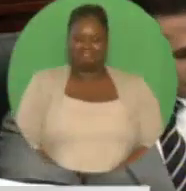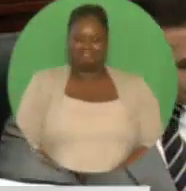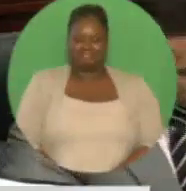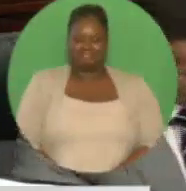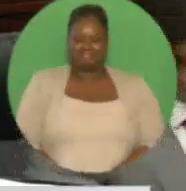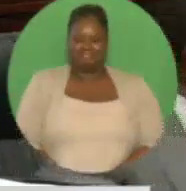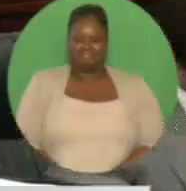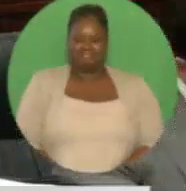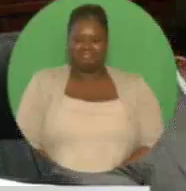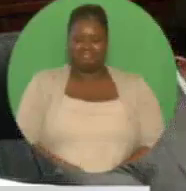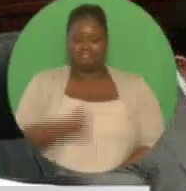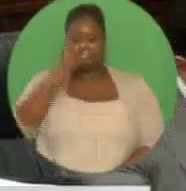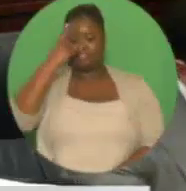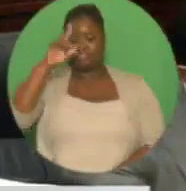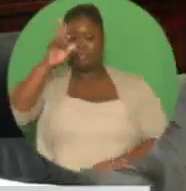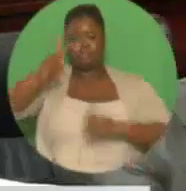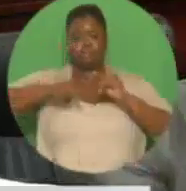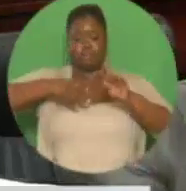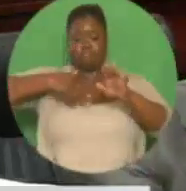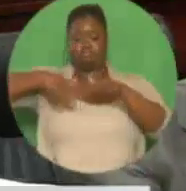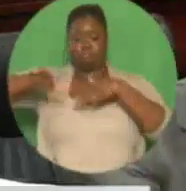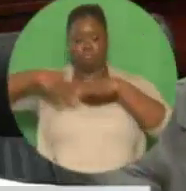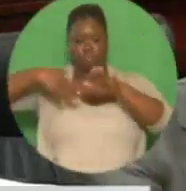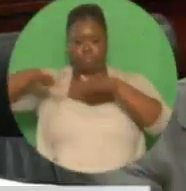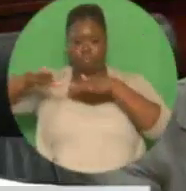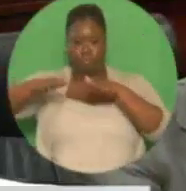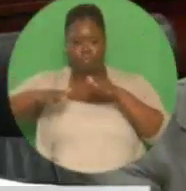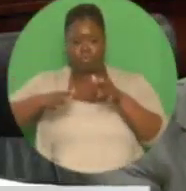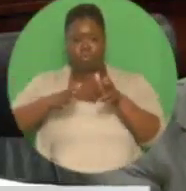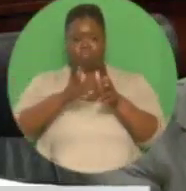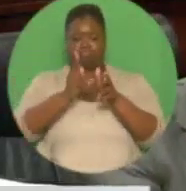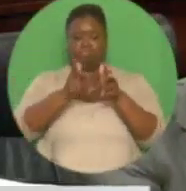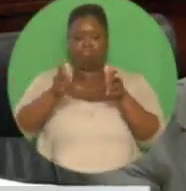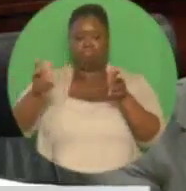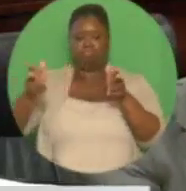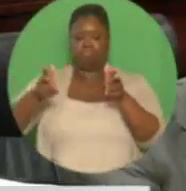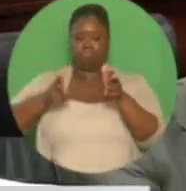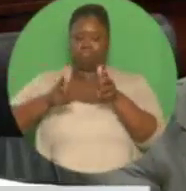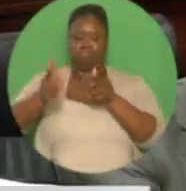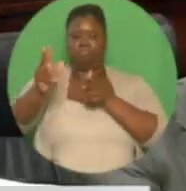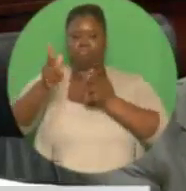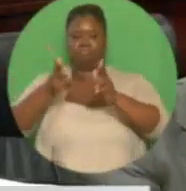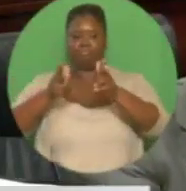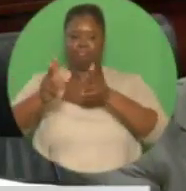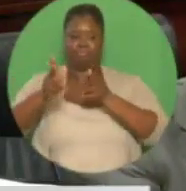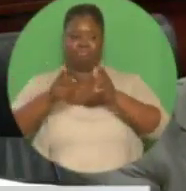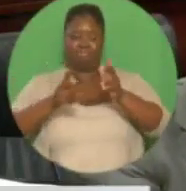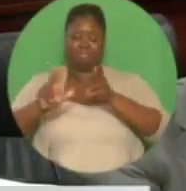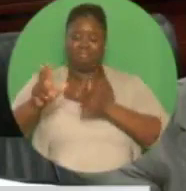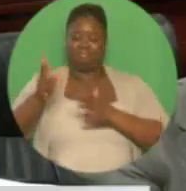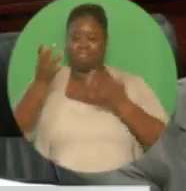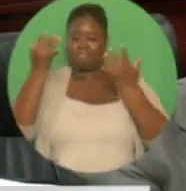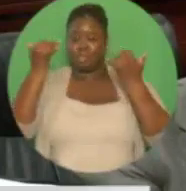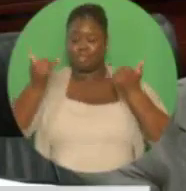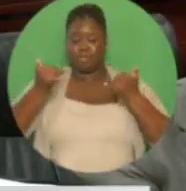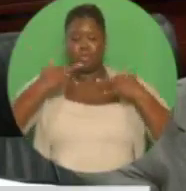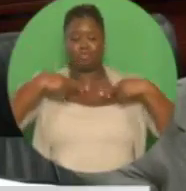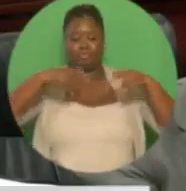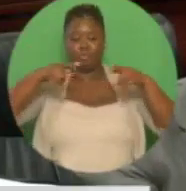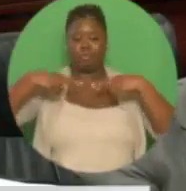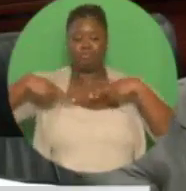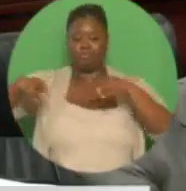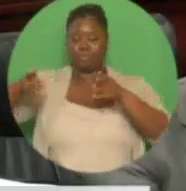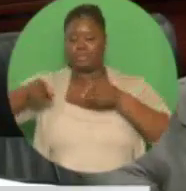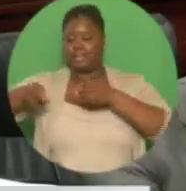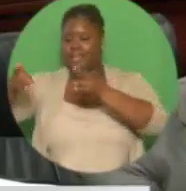Pedestrian Safety and Traffic Management. Madam Speaker, we are rolling out road and highway infrastructure to ensure the safe